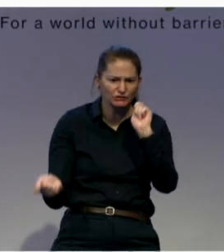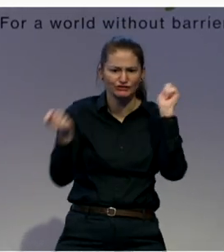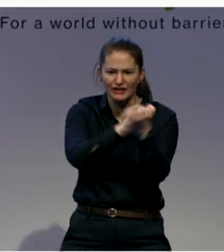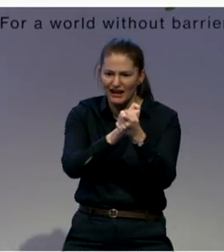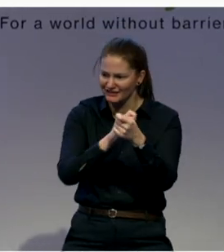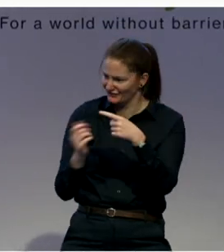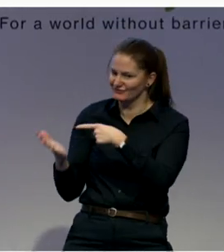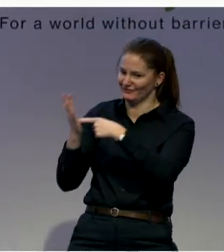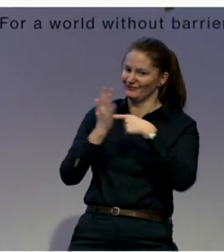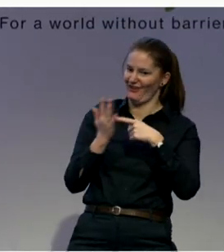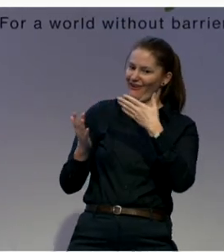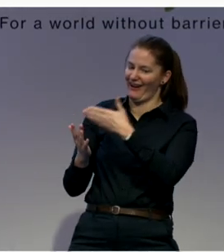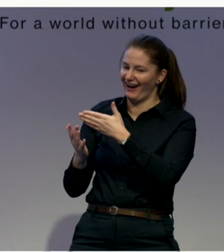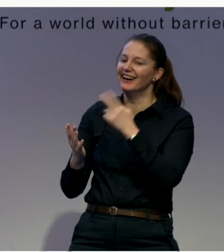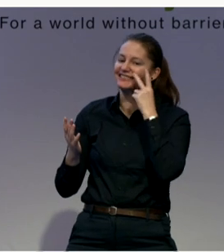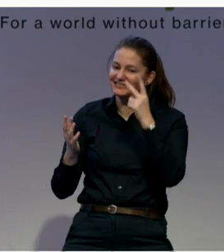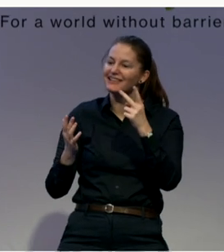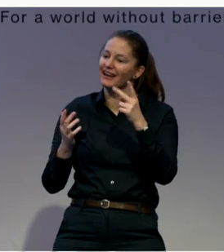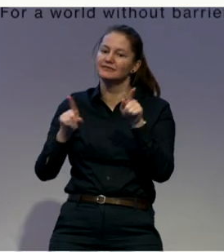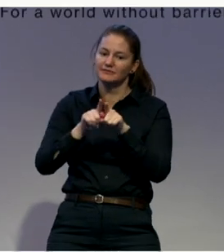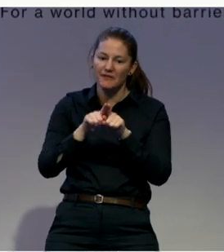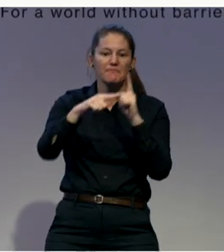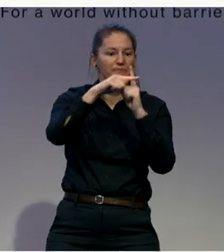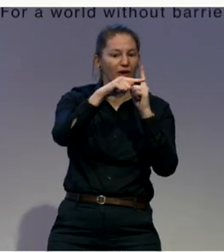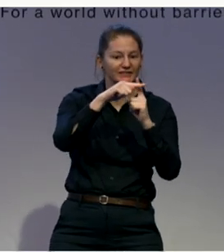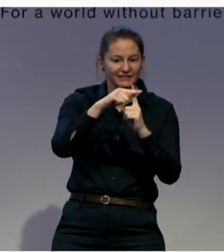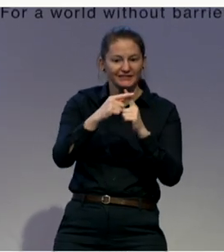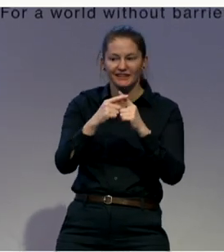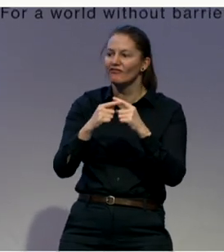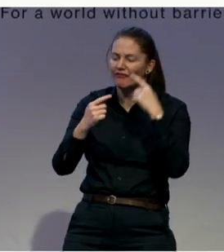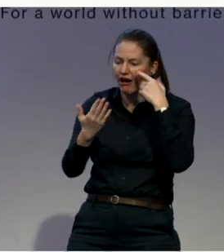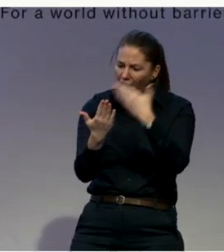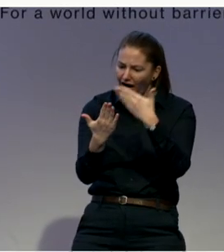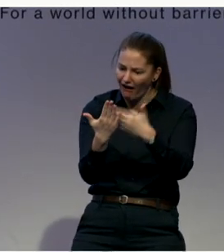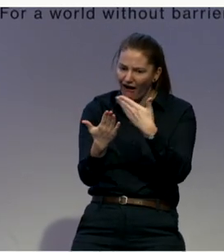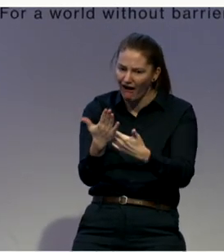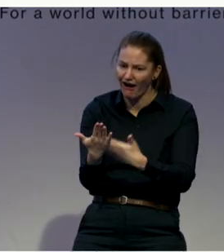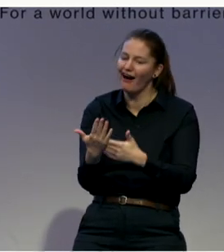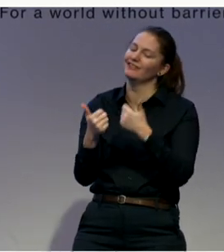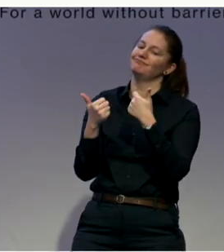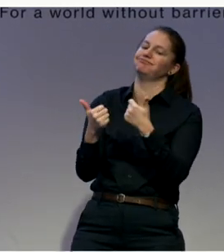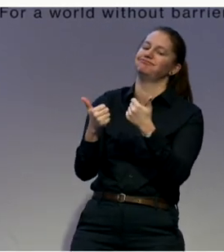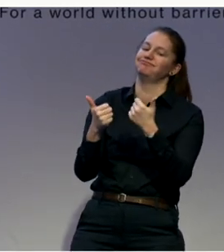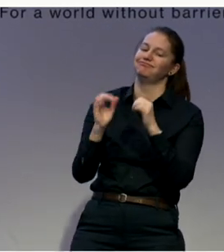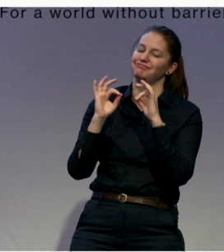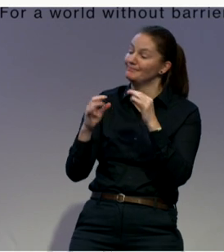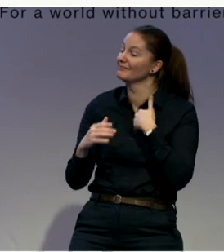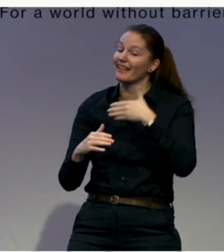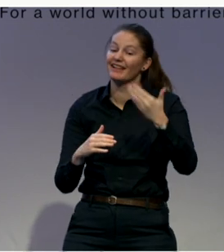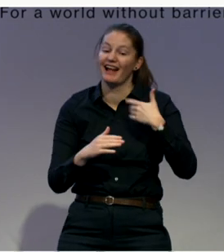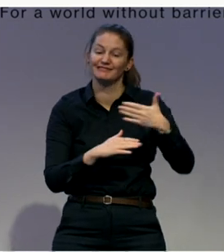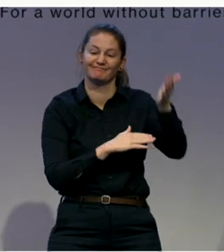positive outcomes that that can achieve. Now I'd like to turn to Paraskovia from Keystone Moldova.